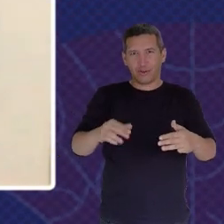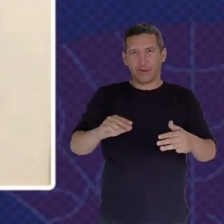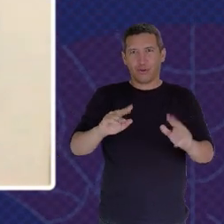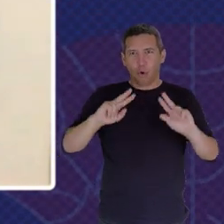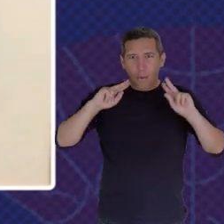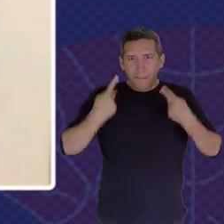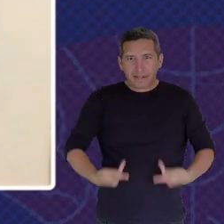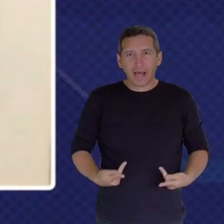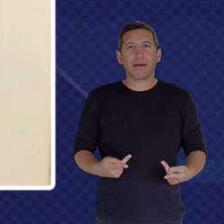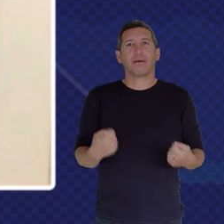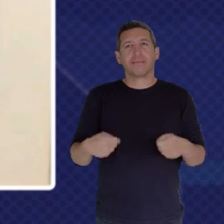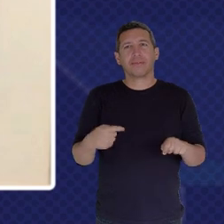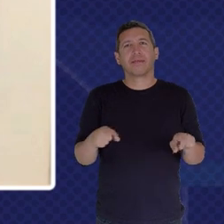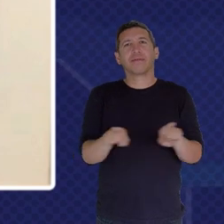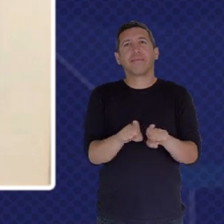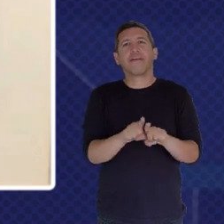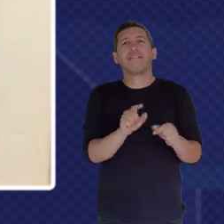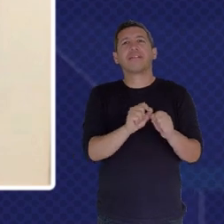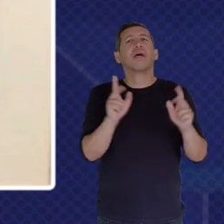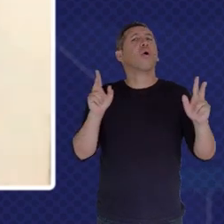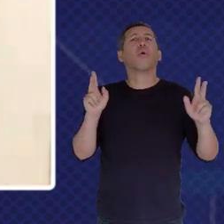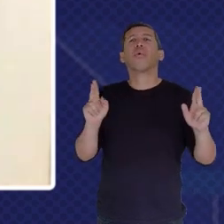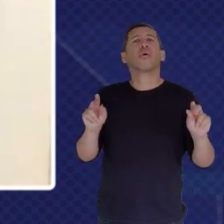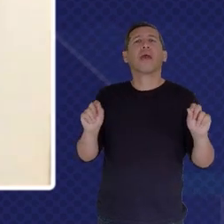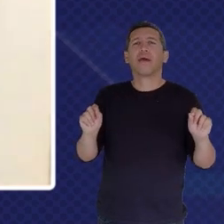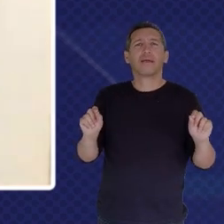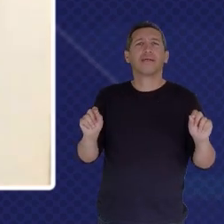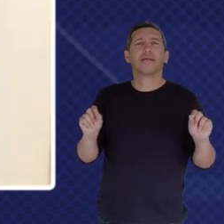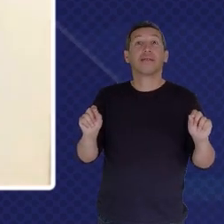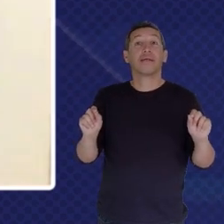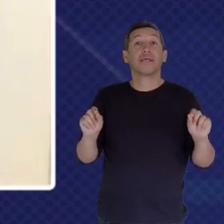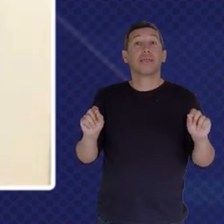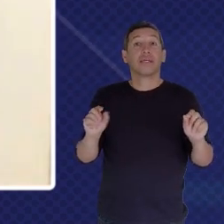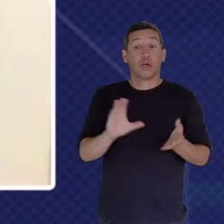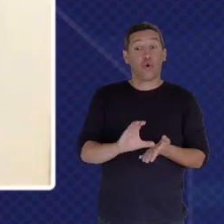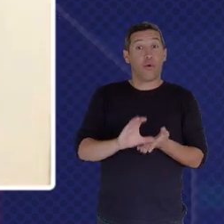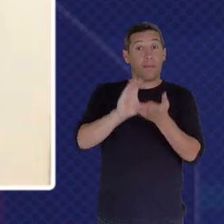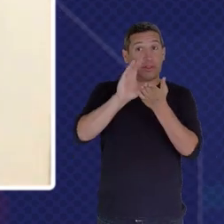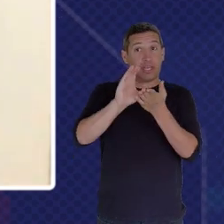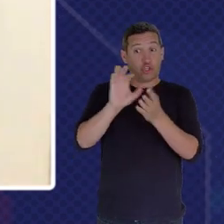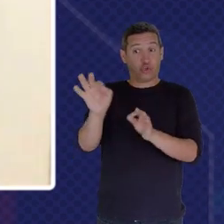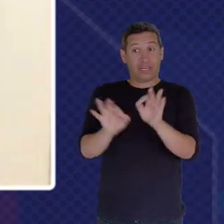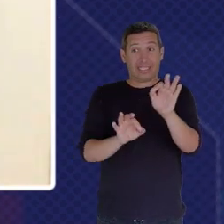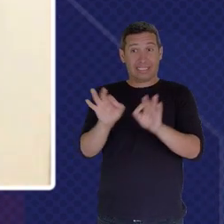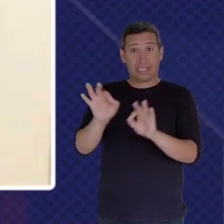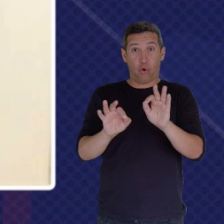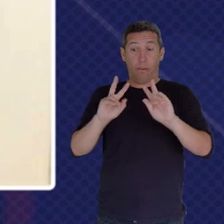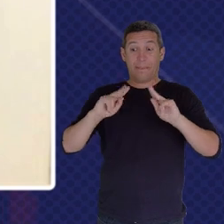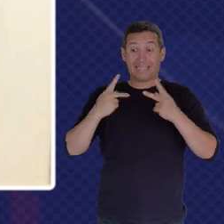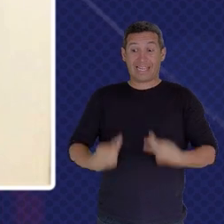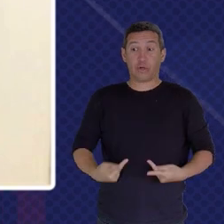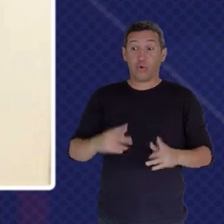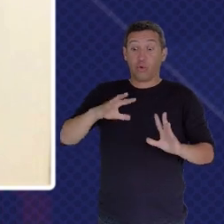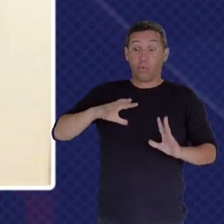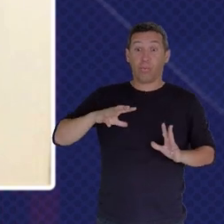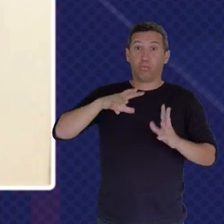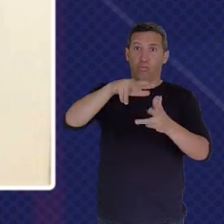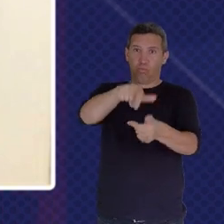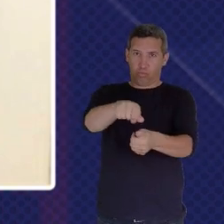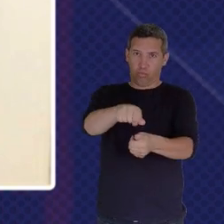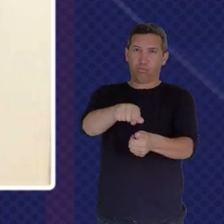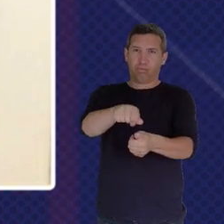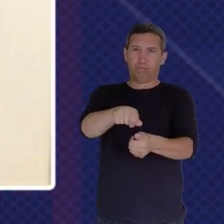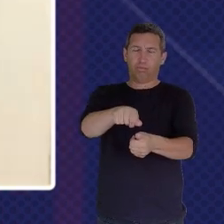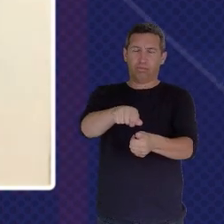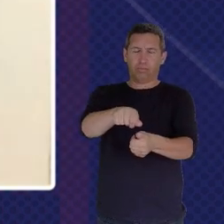What We Call The National Humanitarian Coordination Committee Now What That Committee Has Is My Honorable Minister